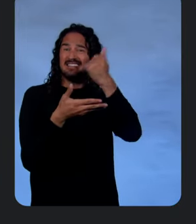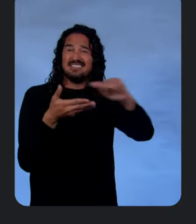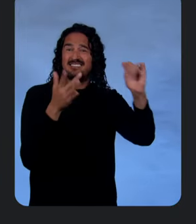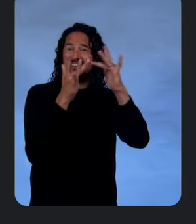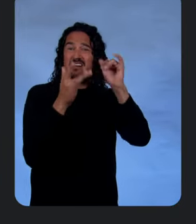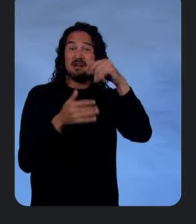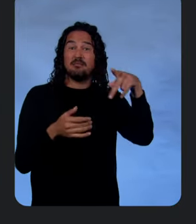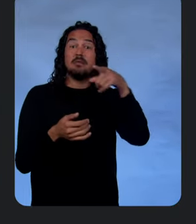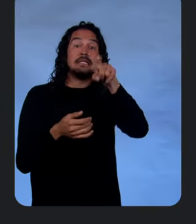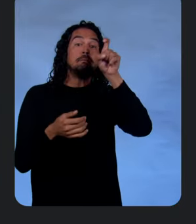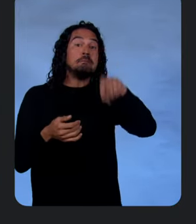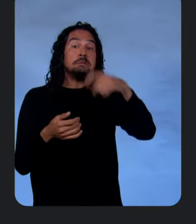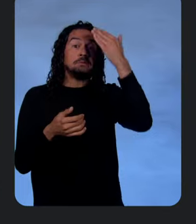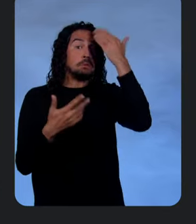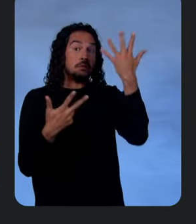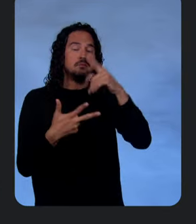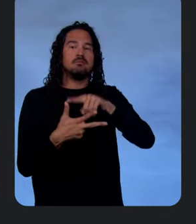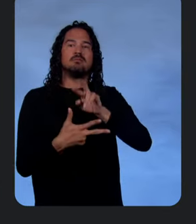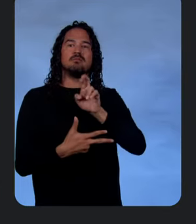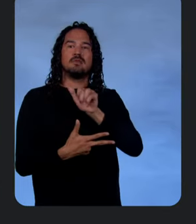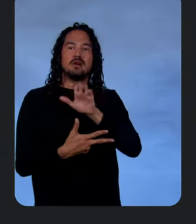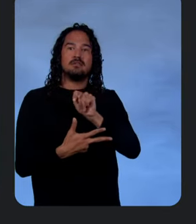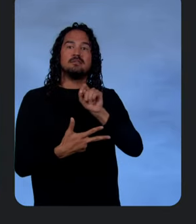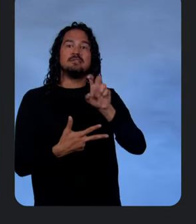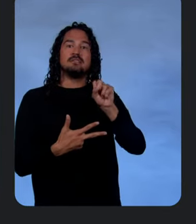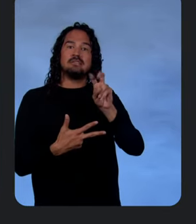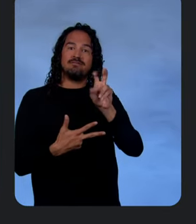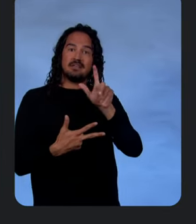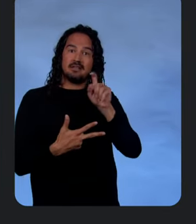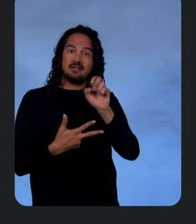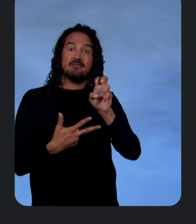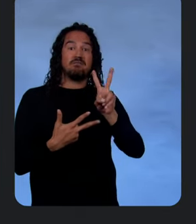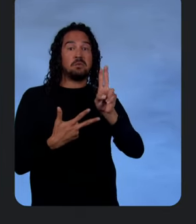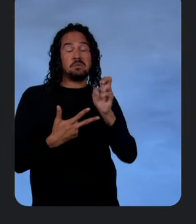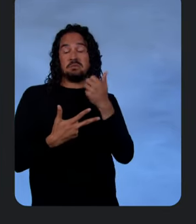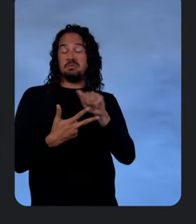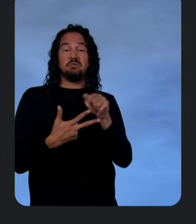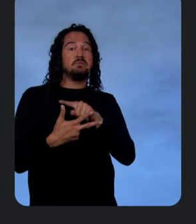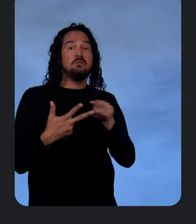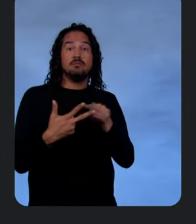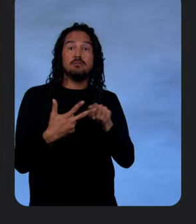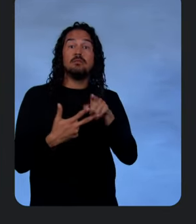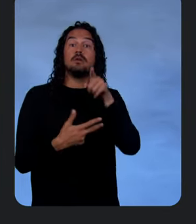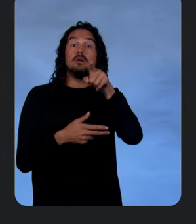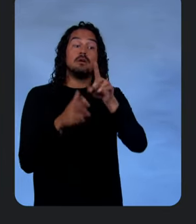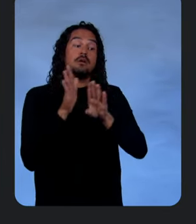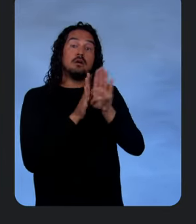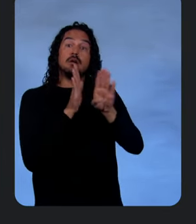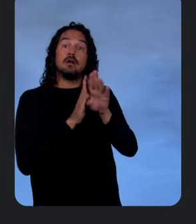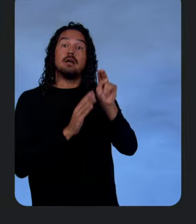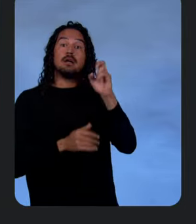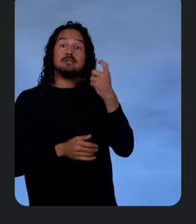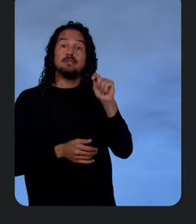is React, Svelte, or Vue. If you're creating a Next.js app, you just need to bring in the AISDK, your idea,